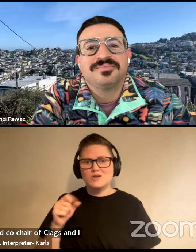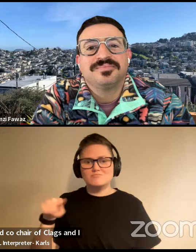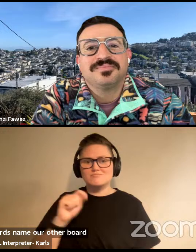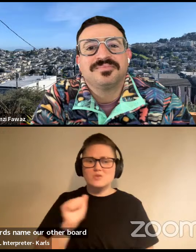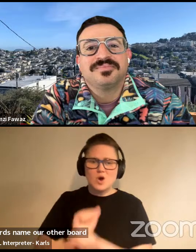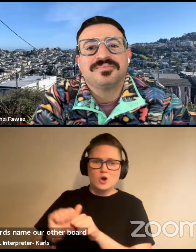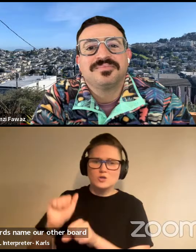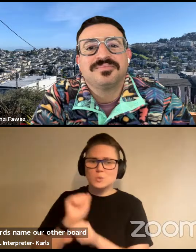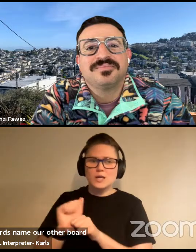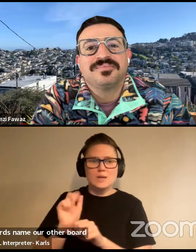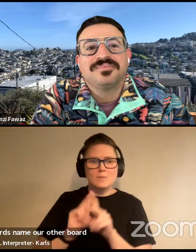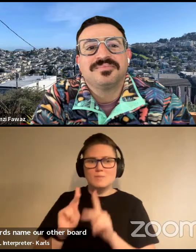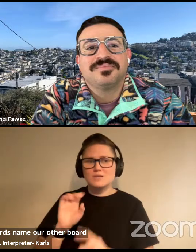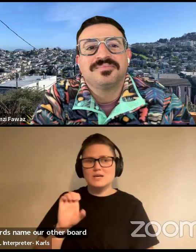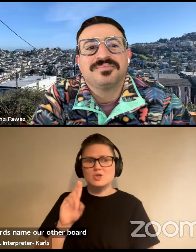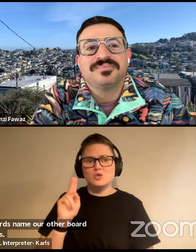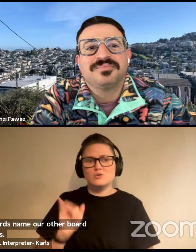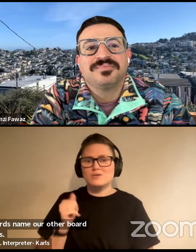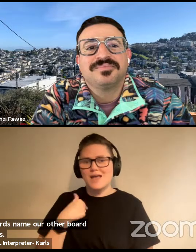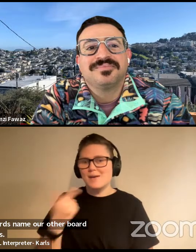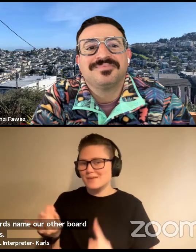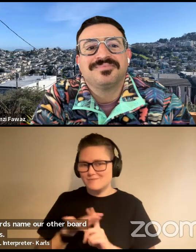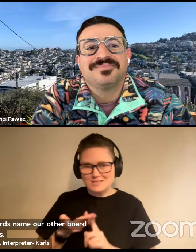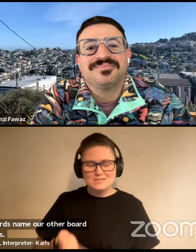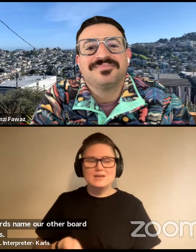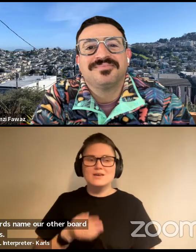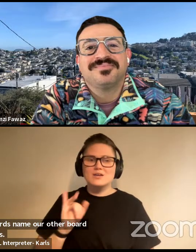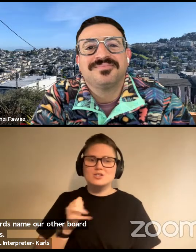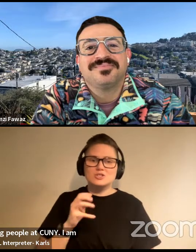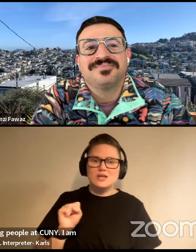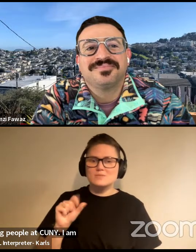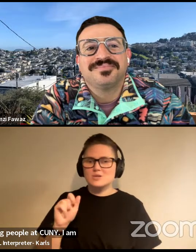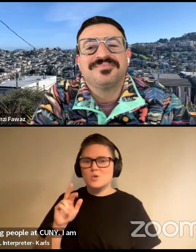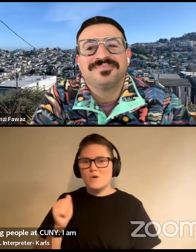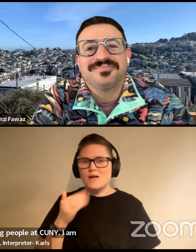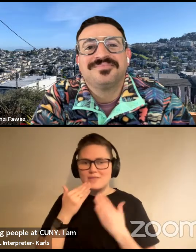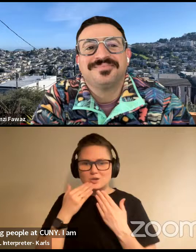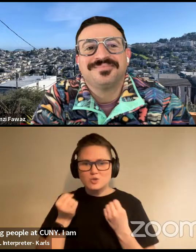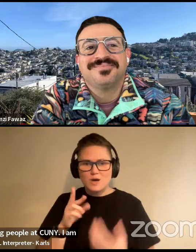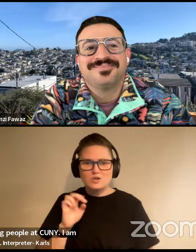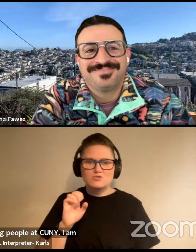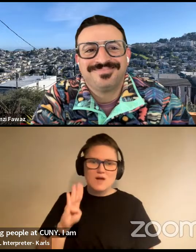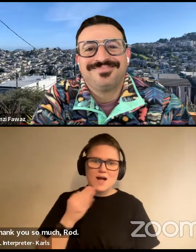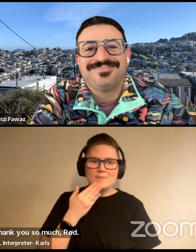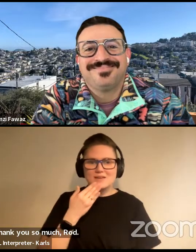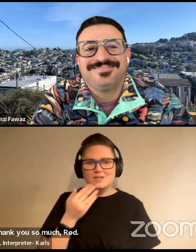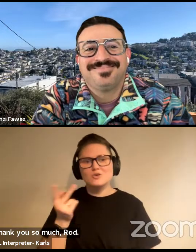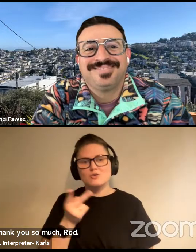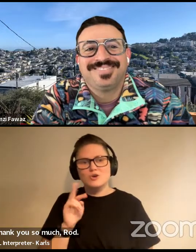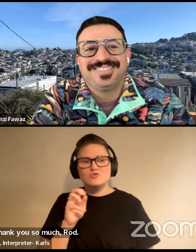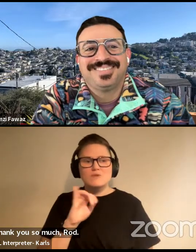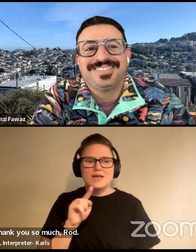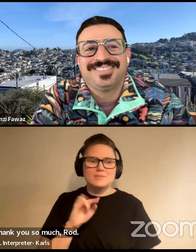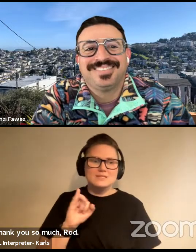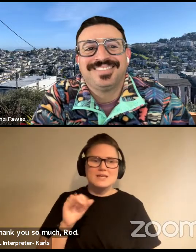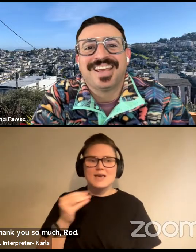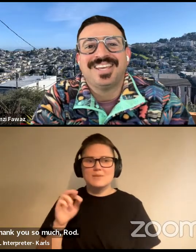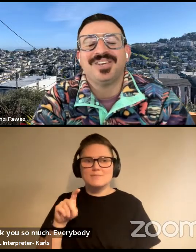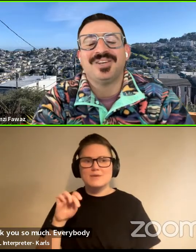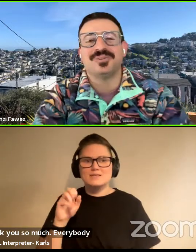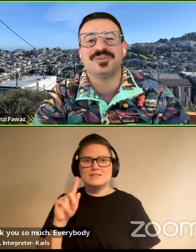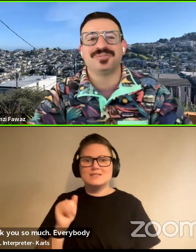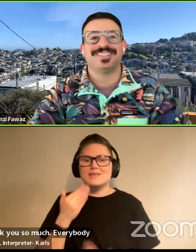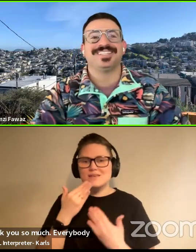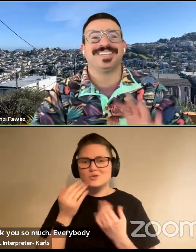people, uh, at CUNY. am convinced James and Laura. Thank you so much, Rod. Thanks Ramsey and Paisley. Thank you so much, everybody. Have a good